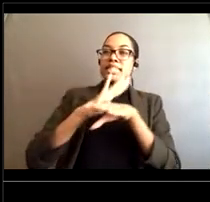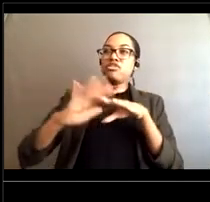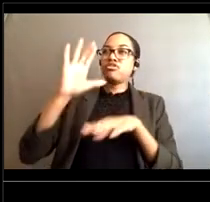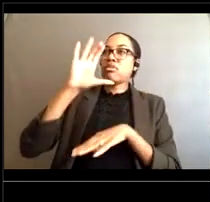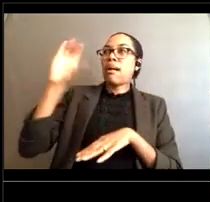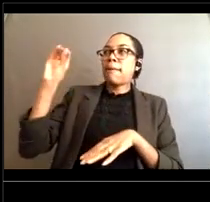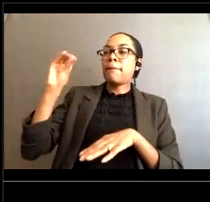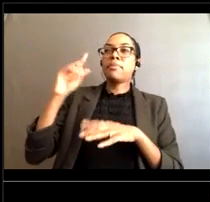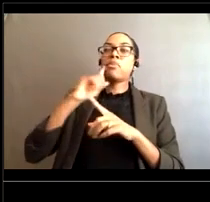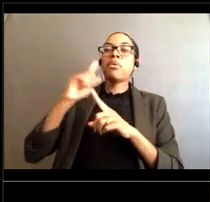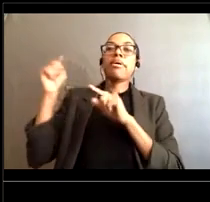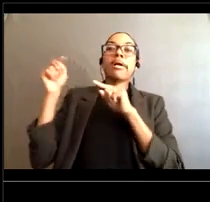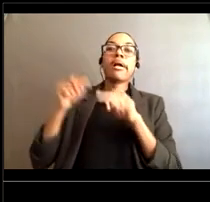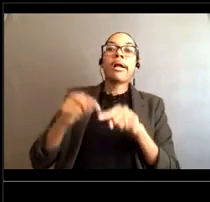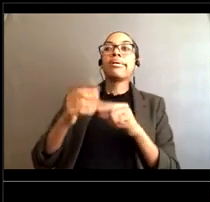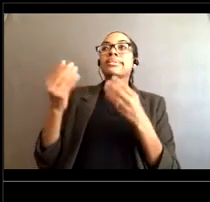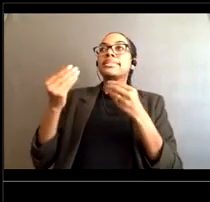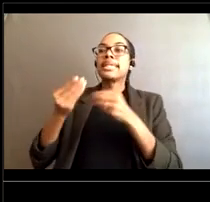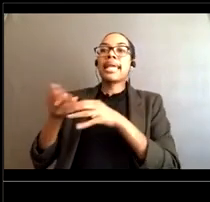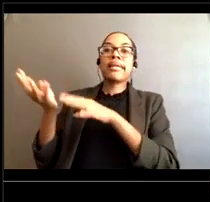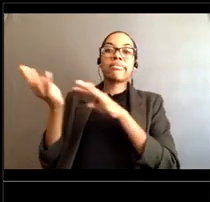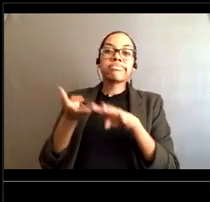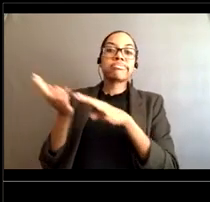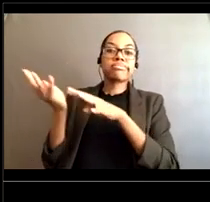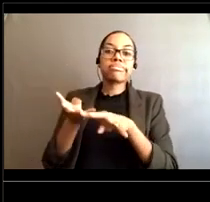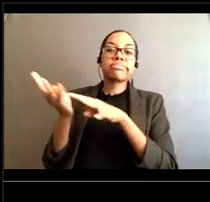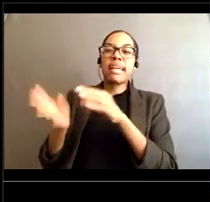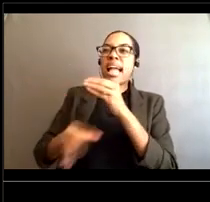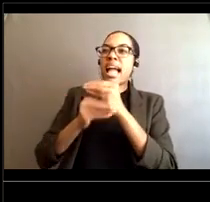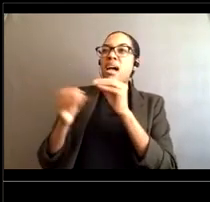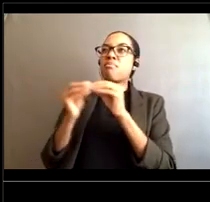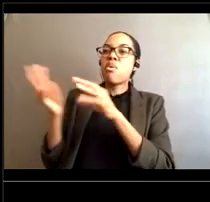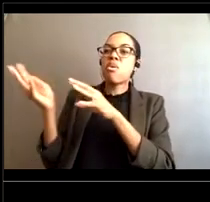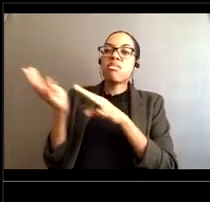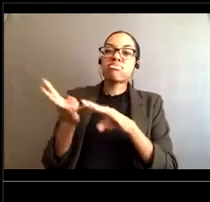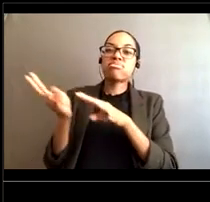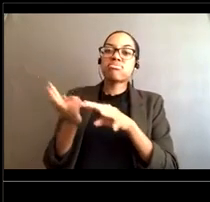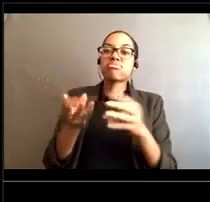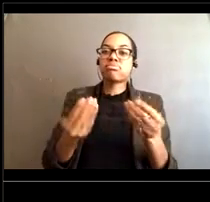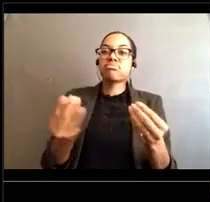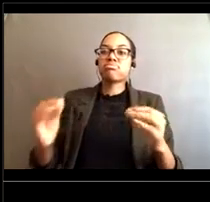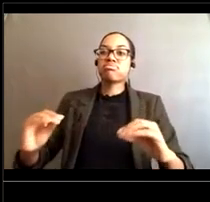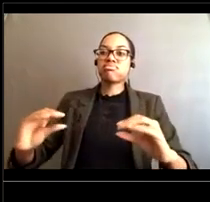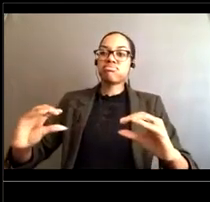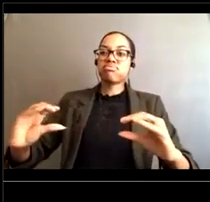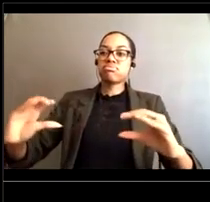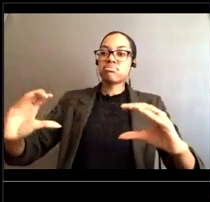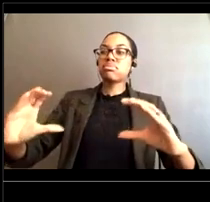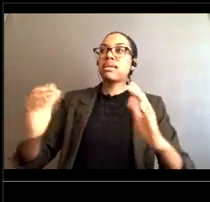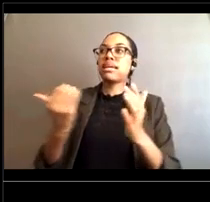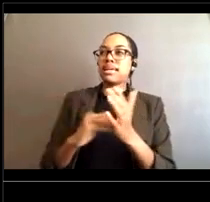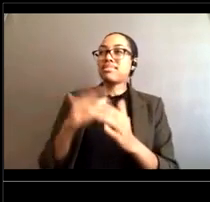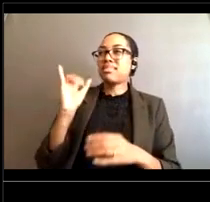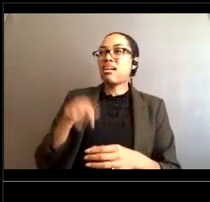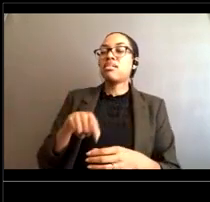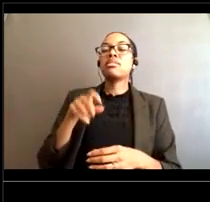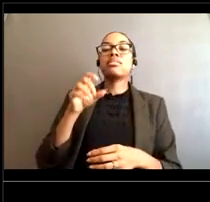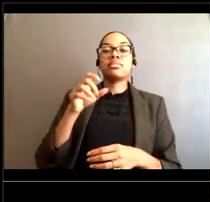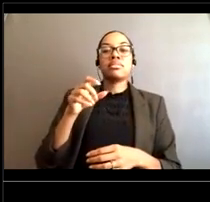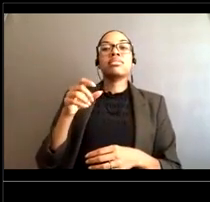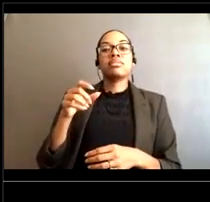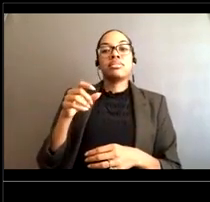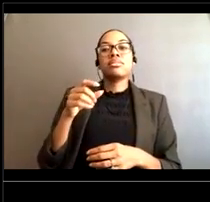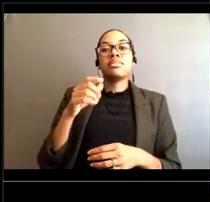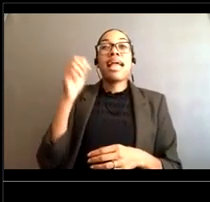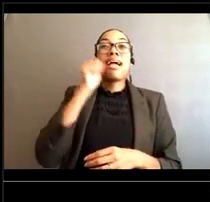sand or pumping in sand From uh, the offshore areas where it was directed by the storm So you go go to the beach day to